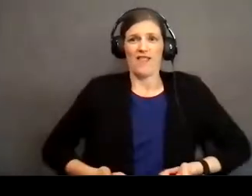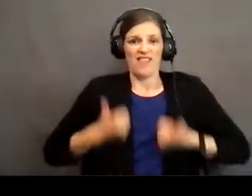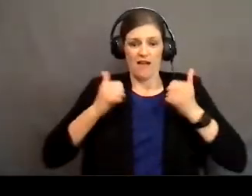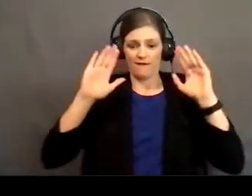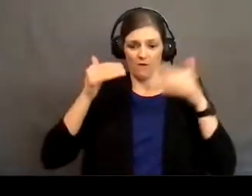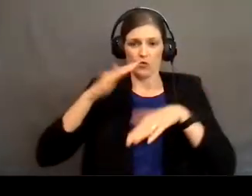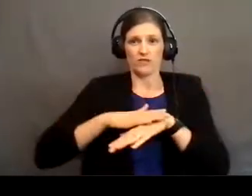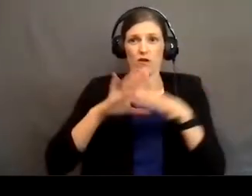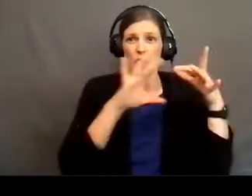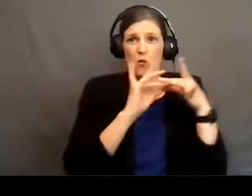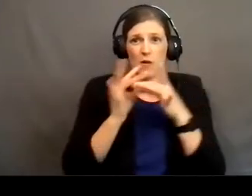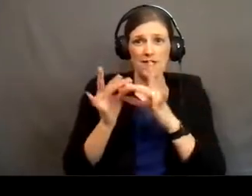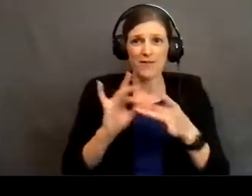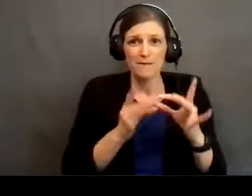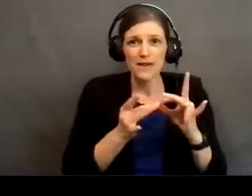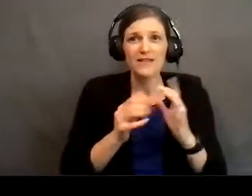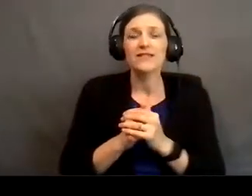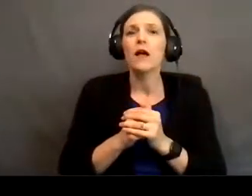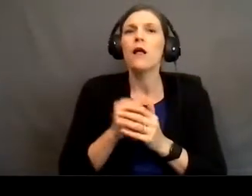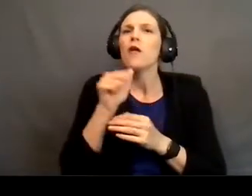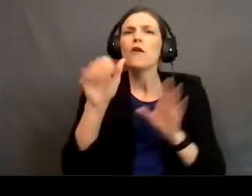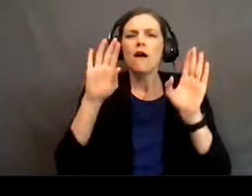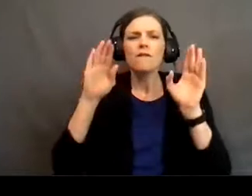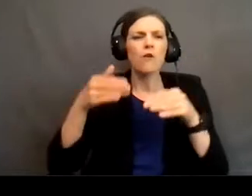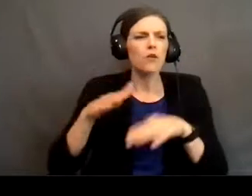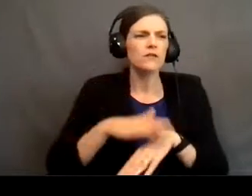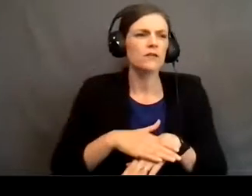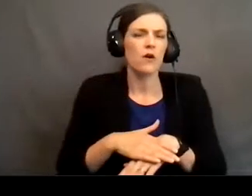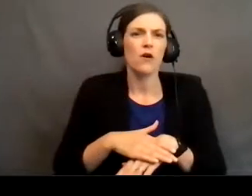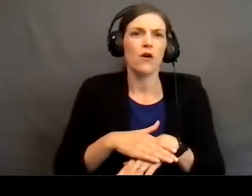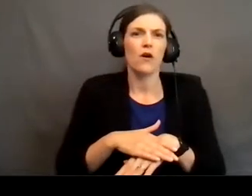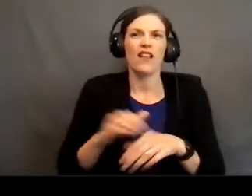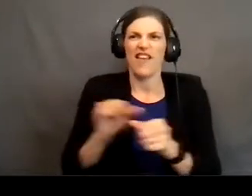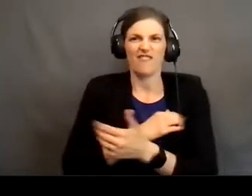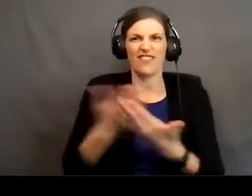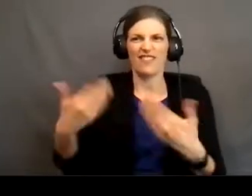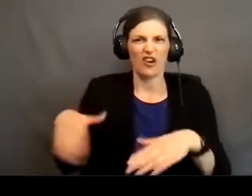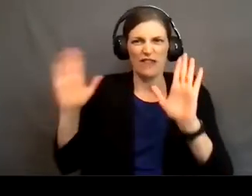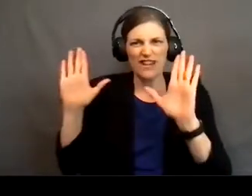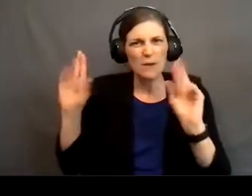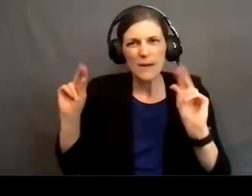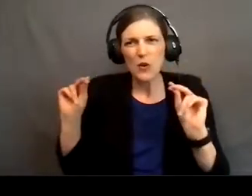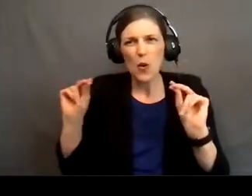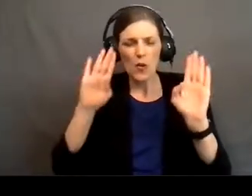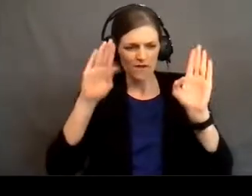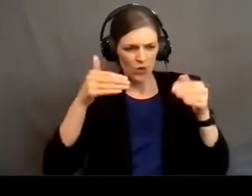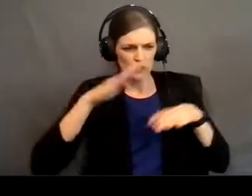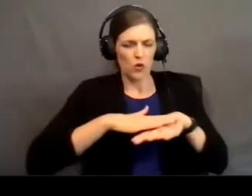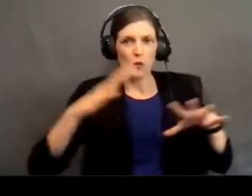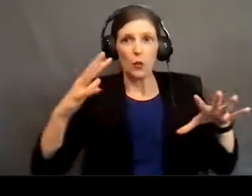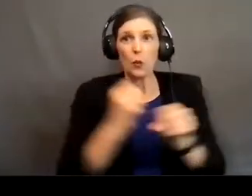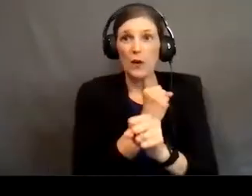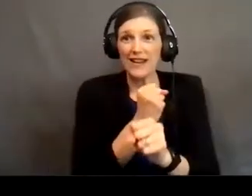Olympic games. And they're not focused on all those things that they give up. They're focused on winning.